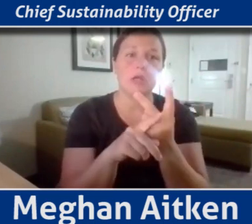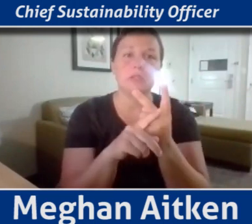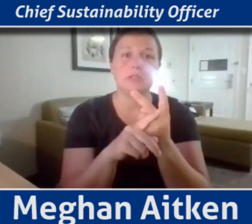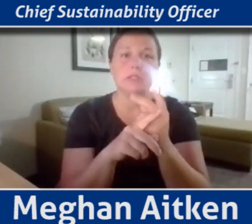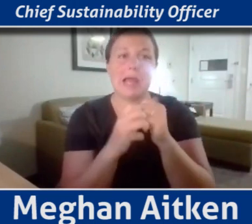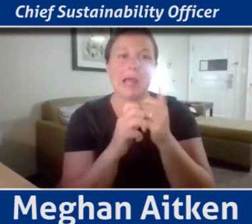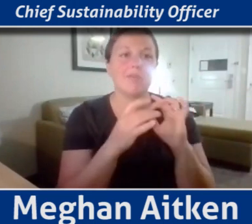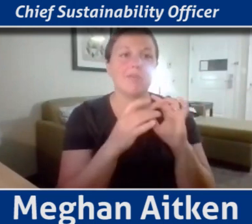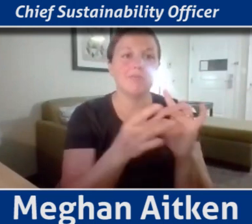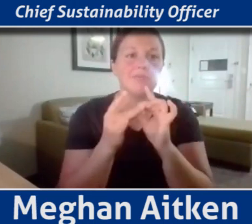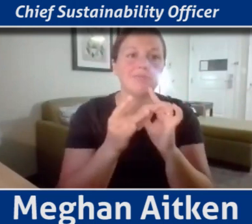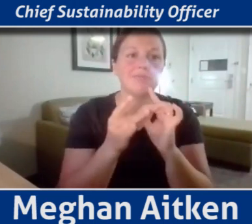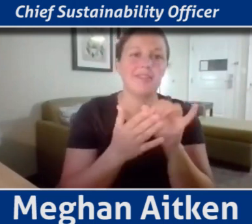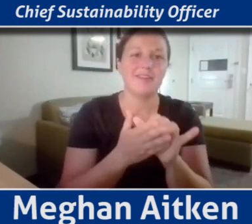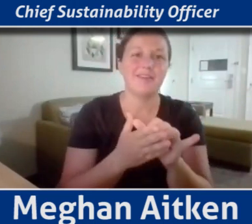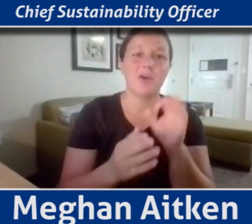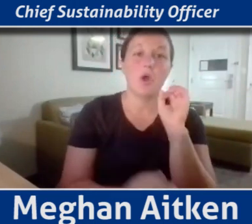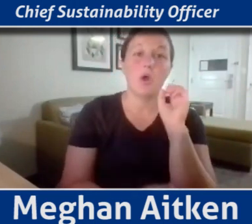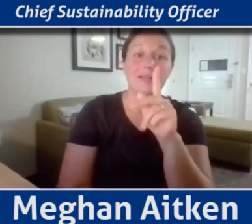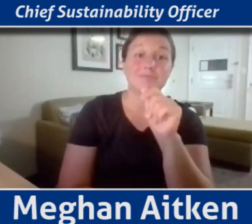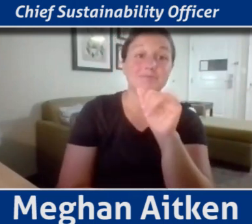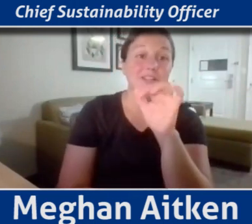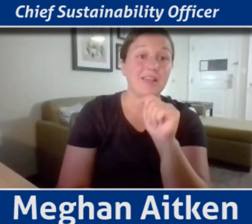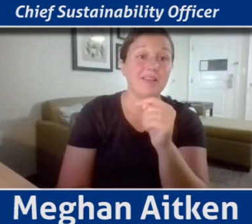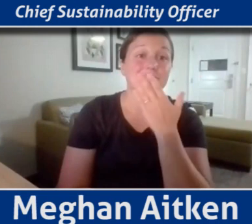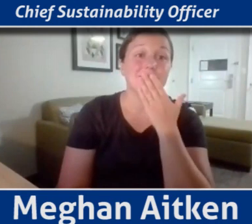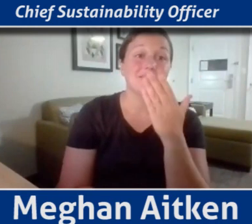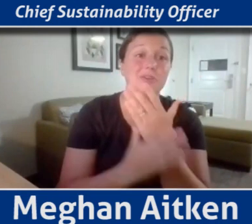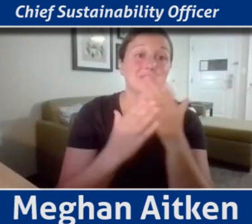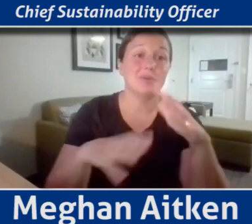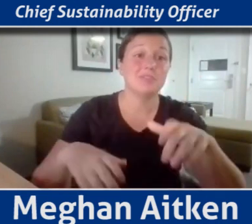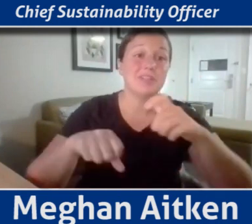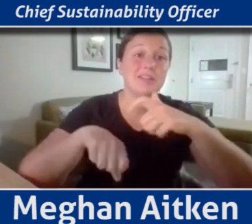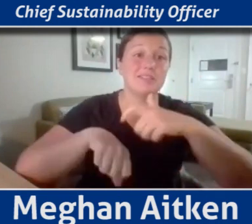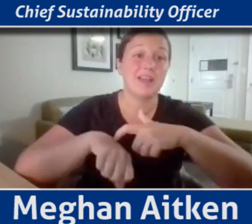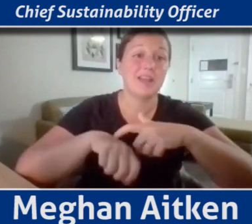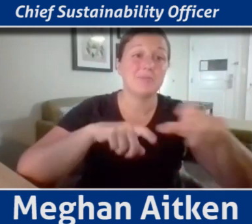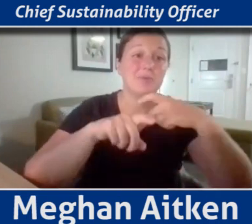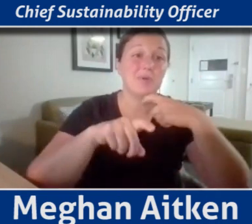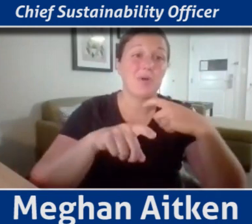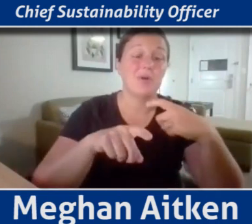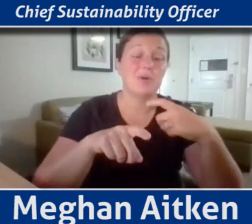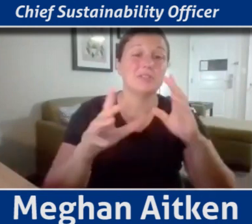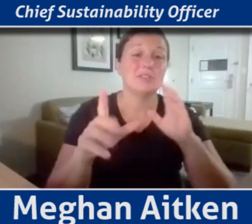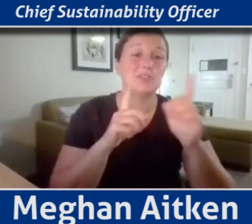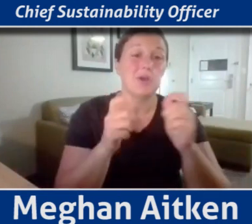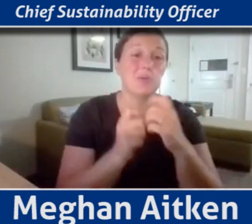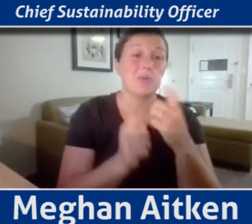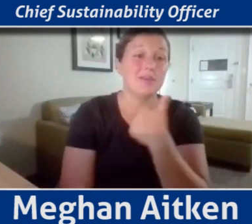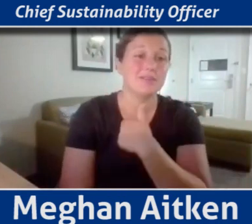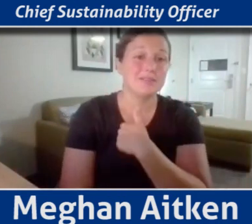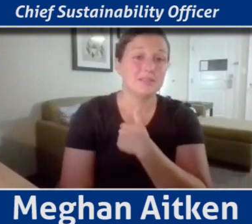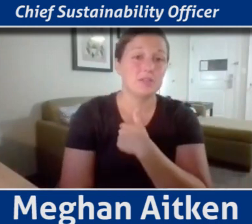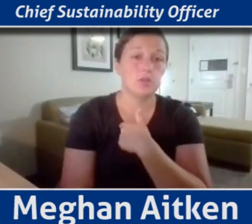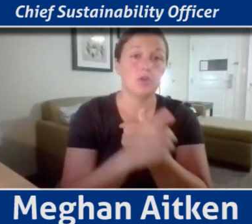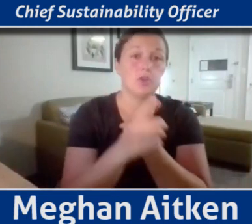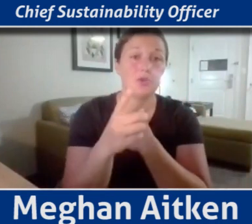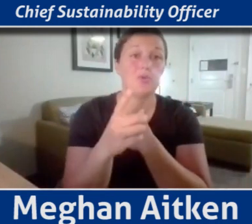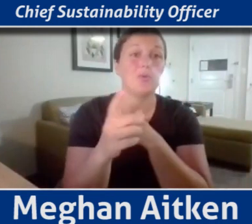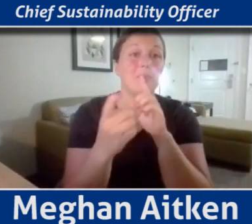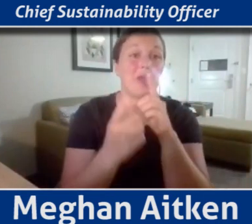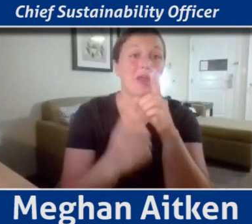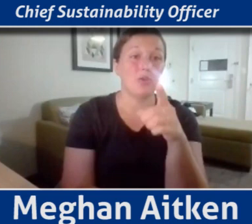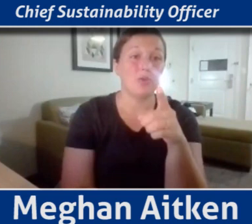Thanks. Okay. Yeah, let's, let's walk through it. Thanks for taking the time to be on the call today. You and I first met, cause you were already working in the mayor's office.